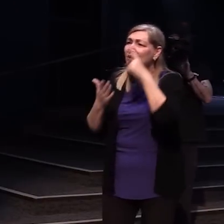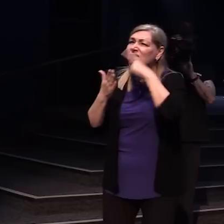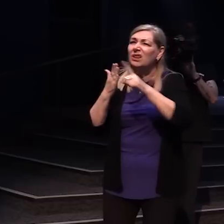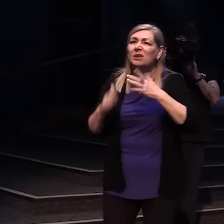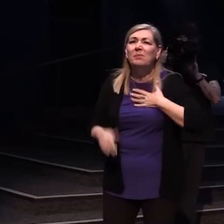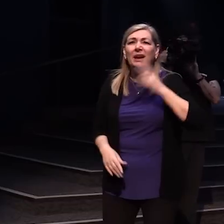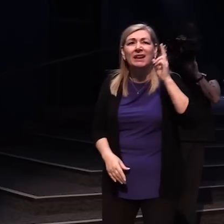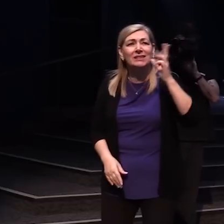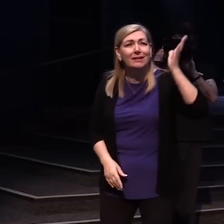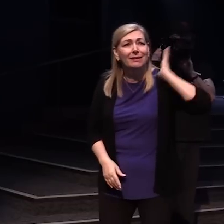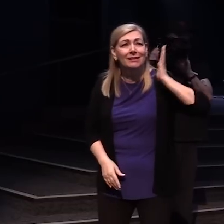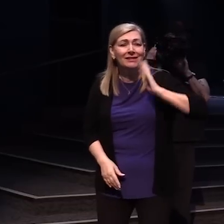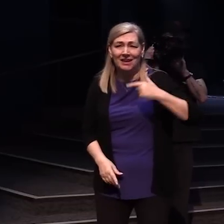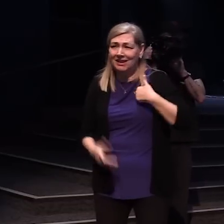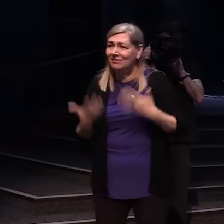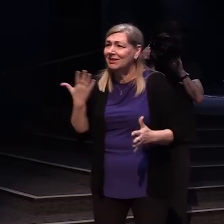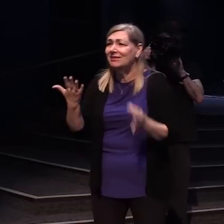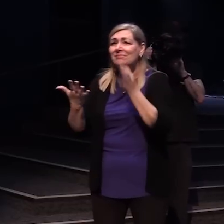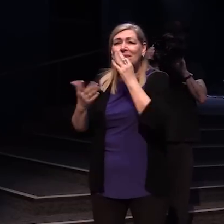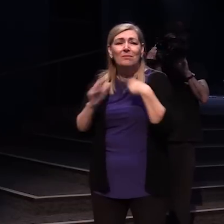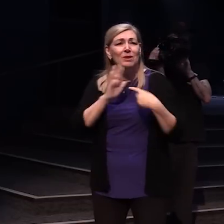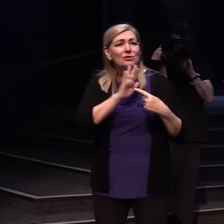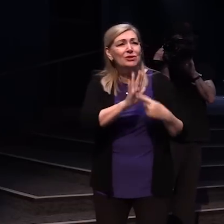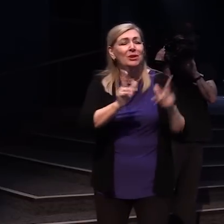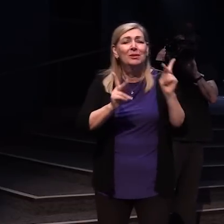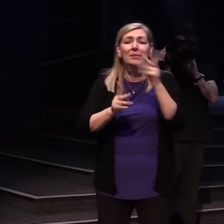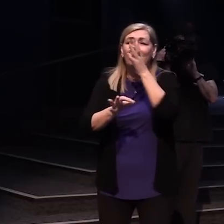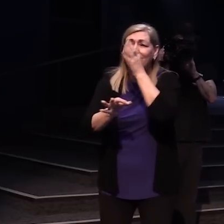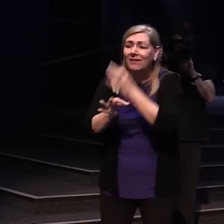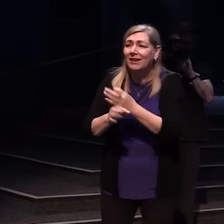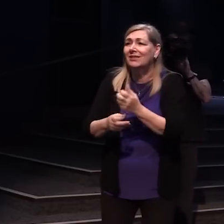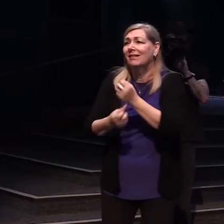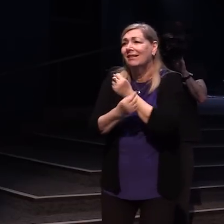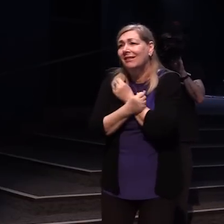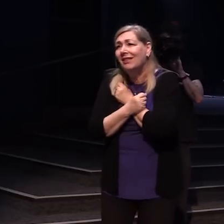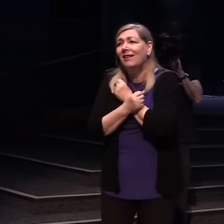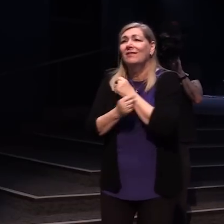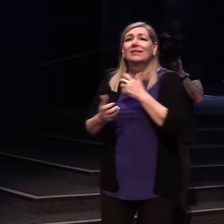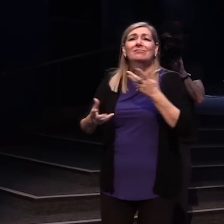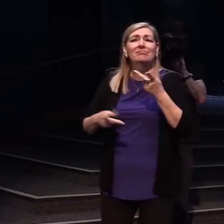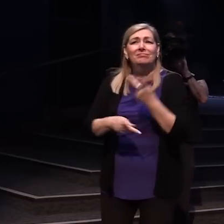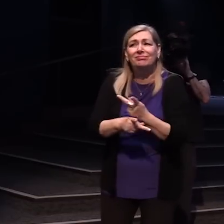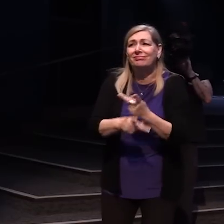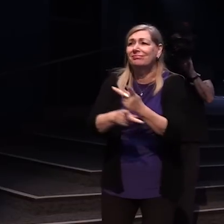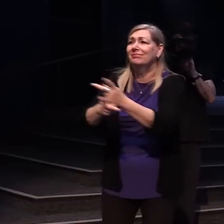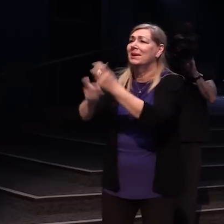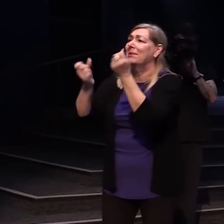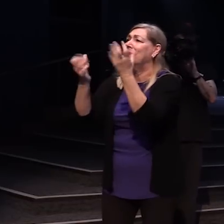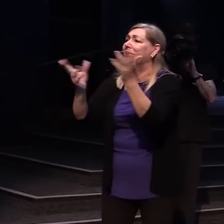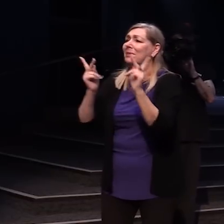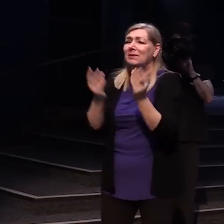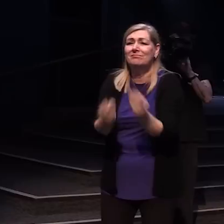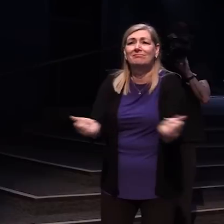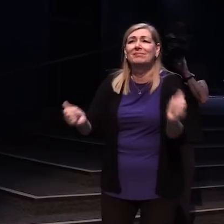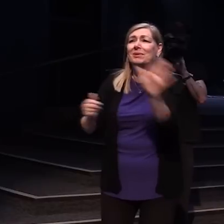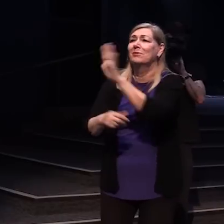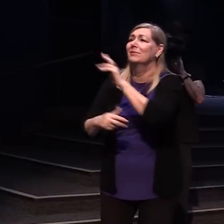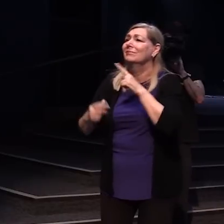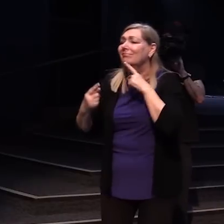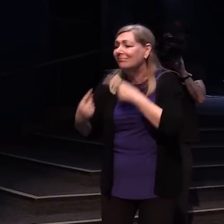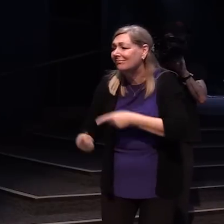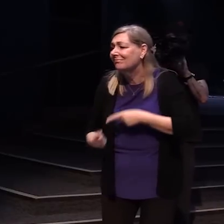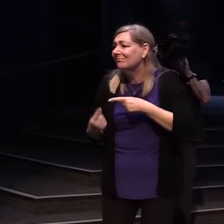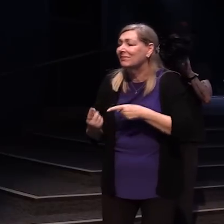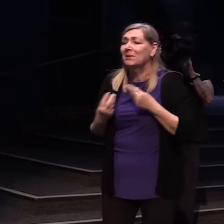It is faithfulness It is love It is good We are taken care of today If you're feeling a little human in